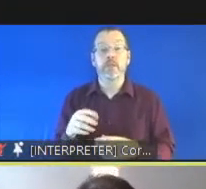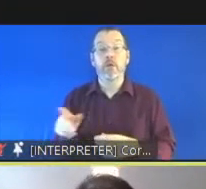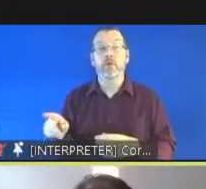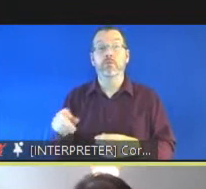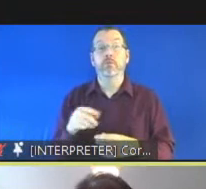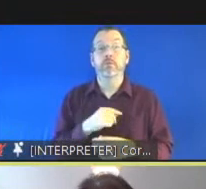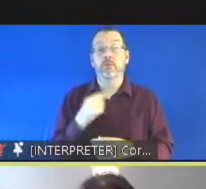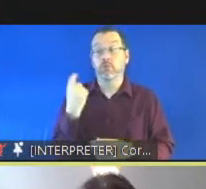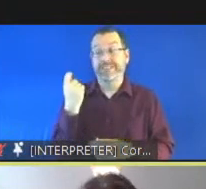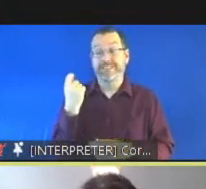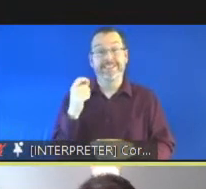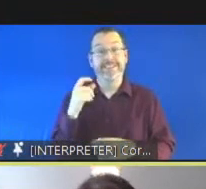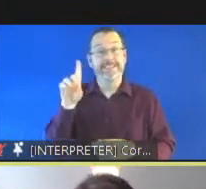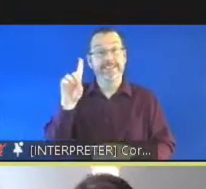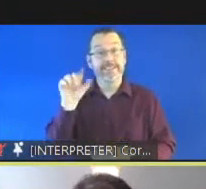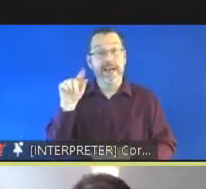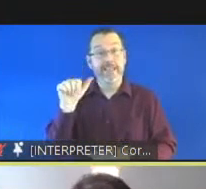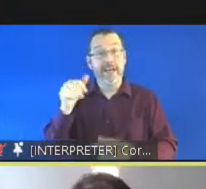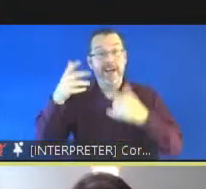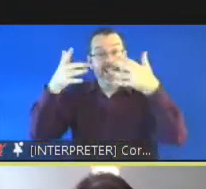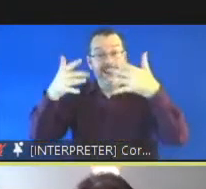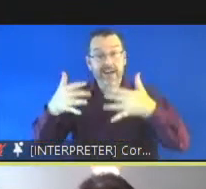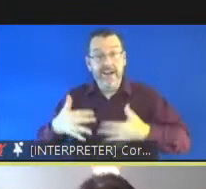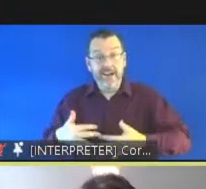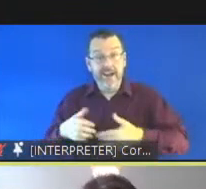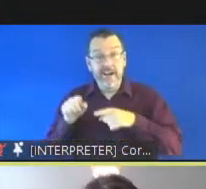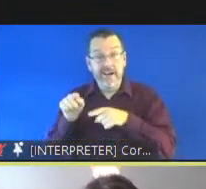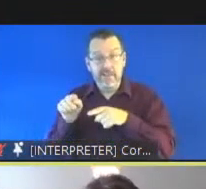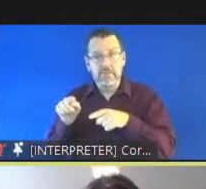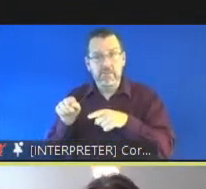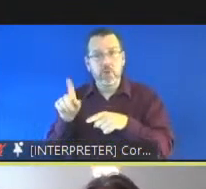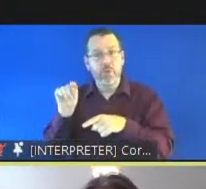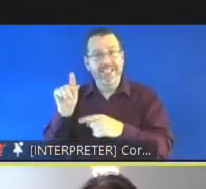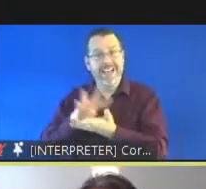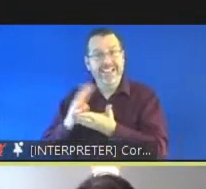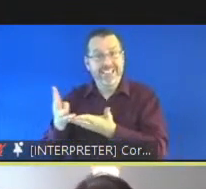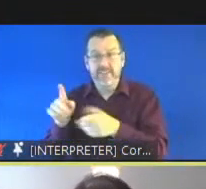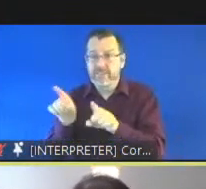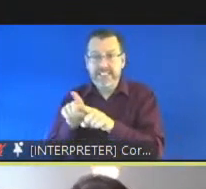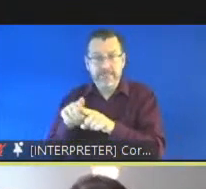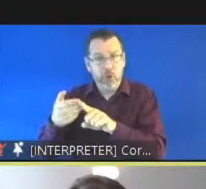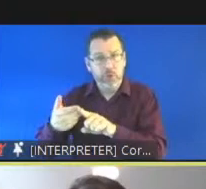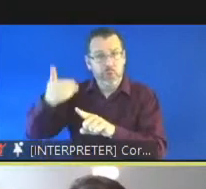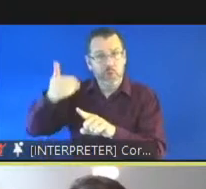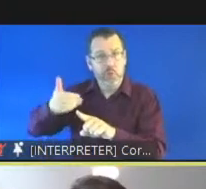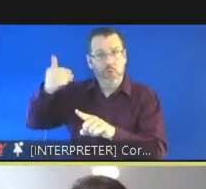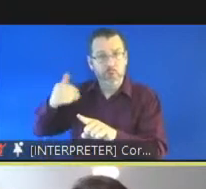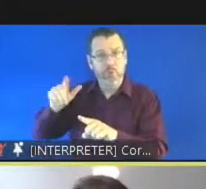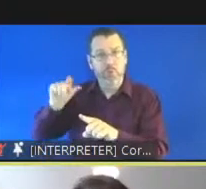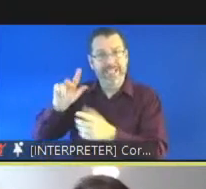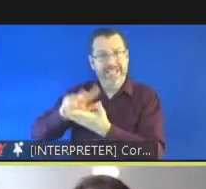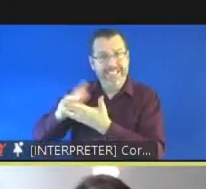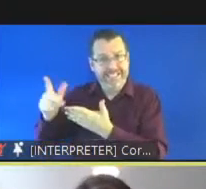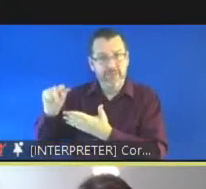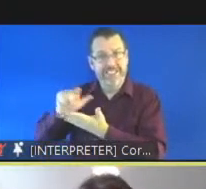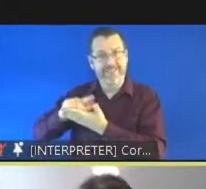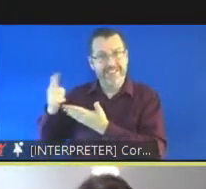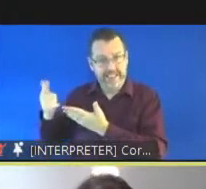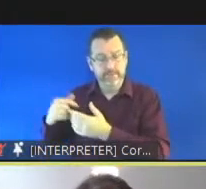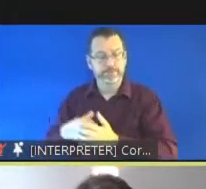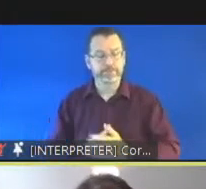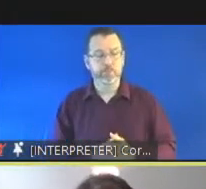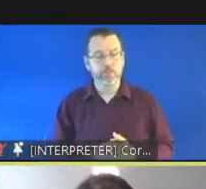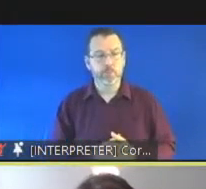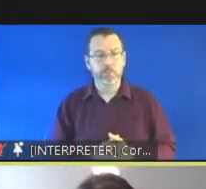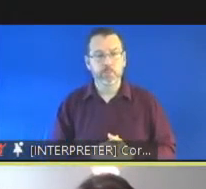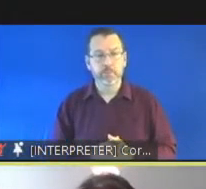reflected very much the data we we published in the two previous years um there were 75 young people passed through the doors of august